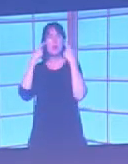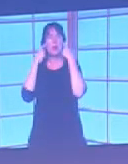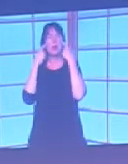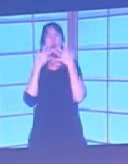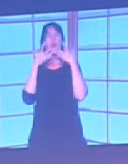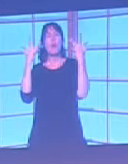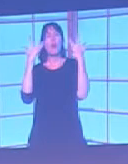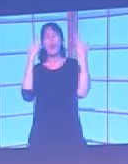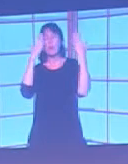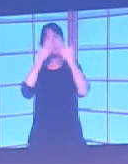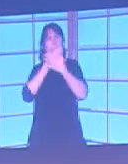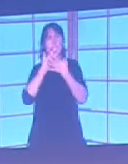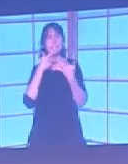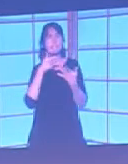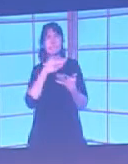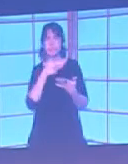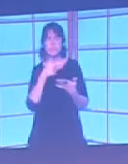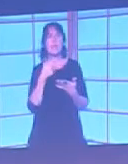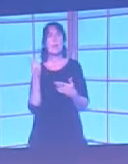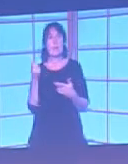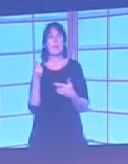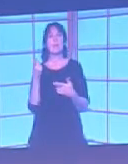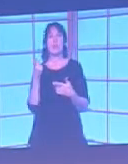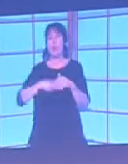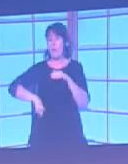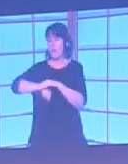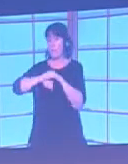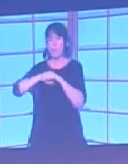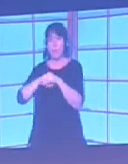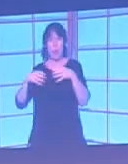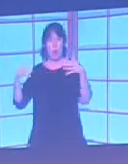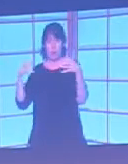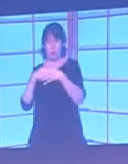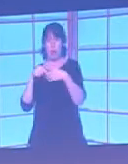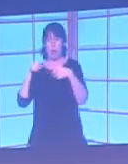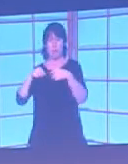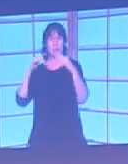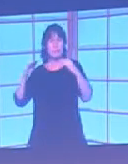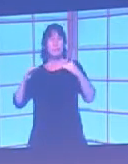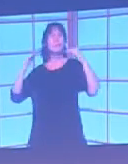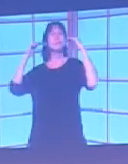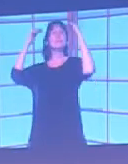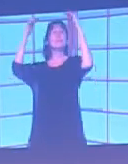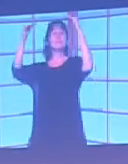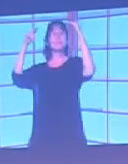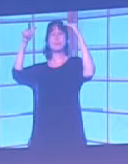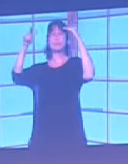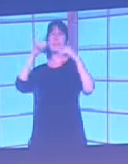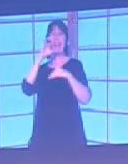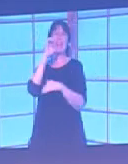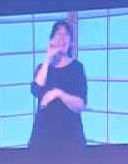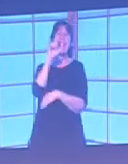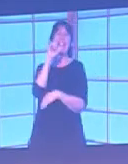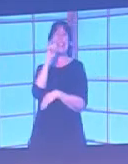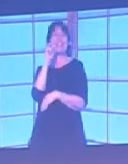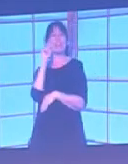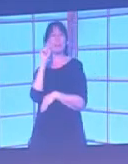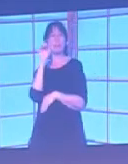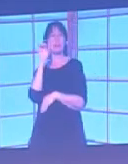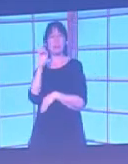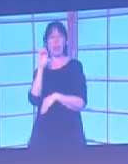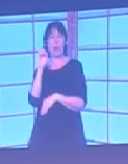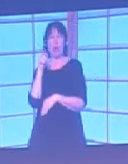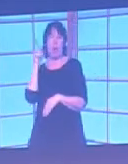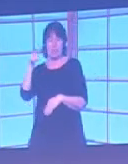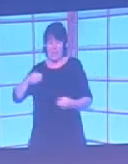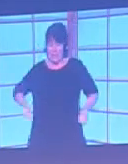in this situation where we know football clubs, at elite level in particular, spend lots of money in squeezing out